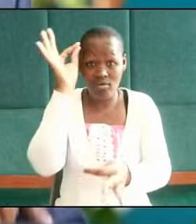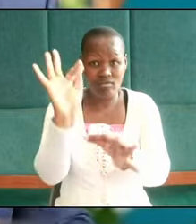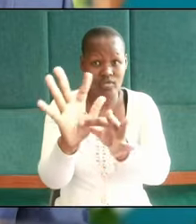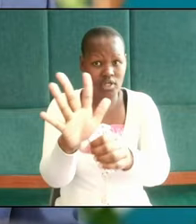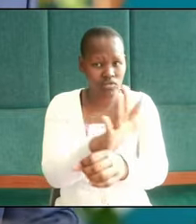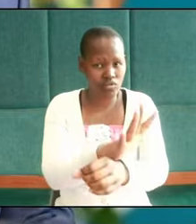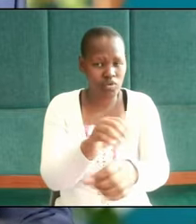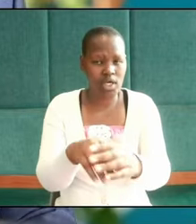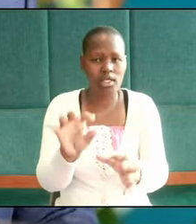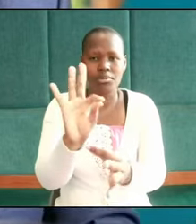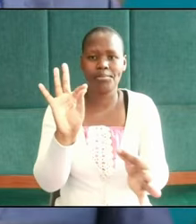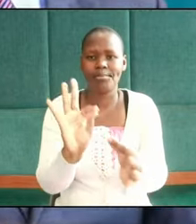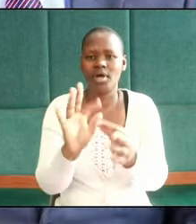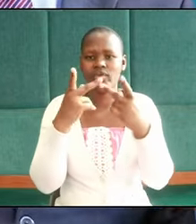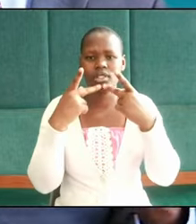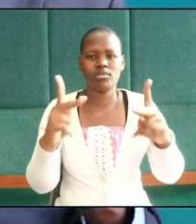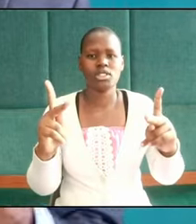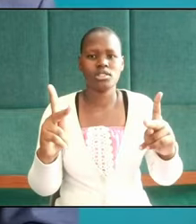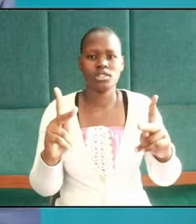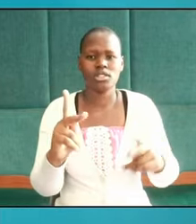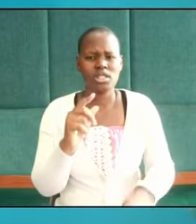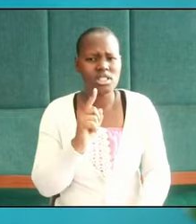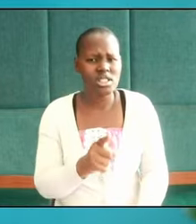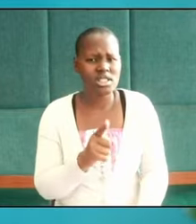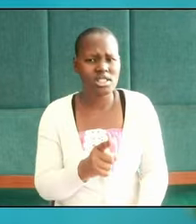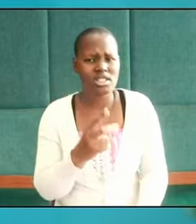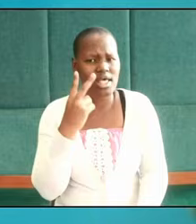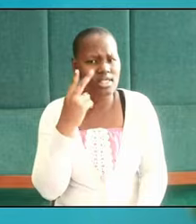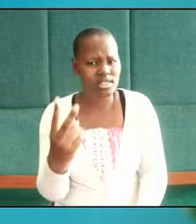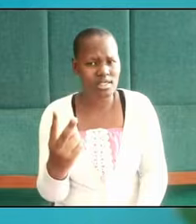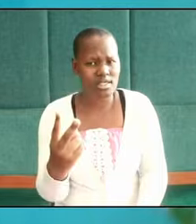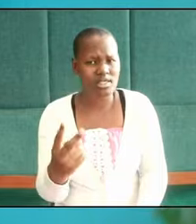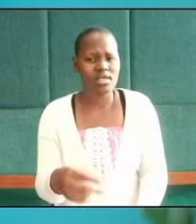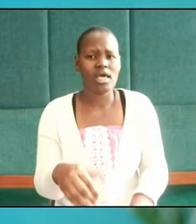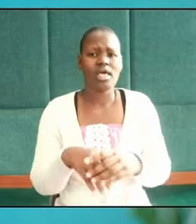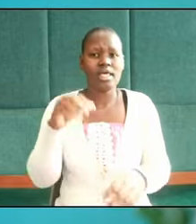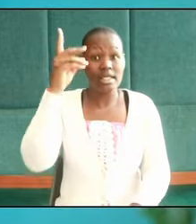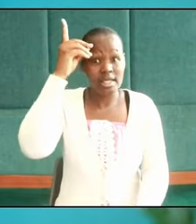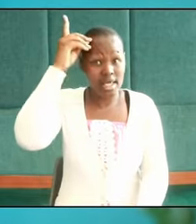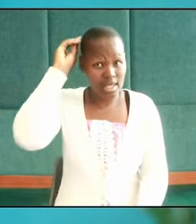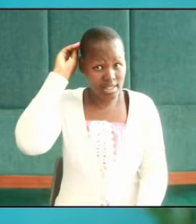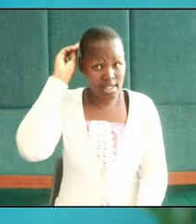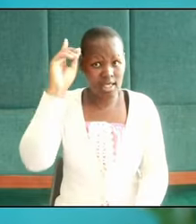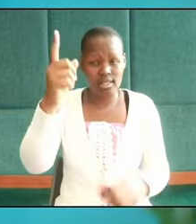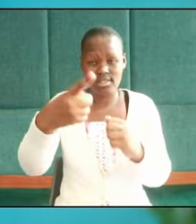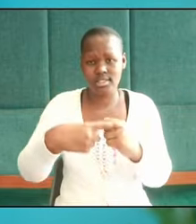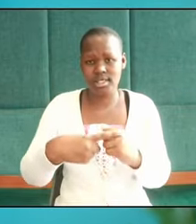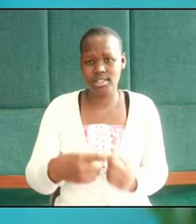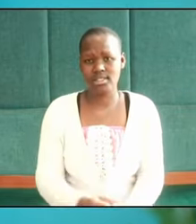perfect peace. It is this that we see in Daniel 6.